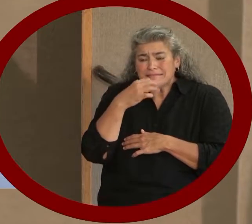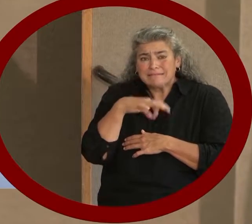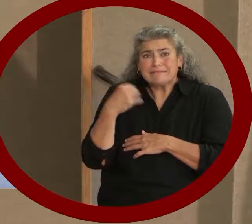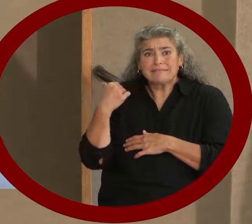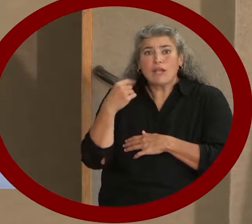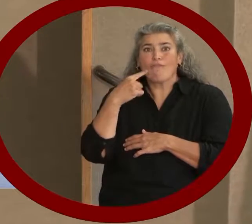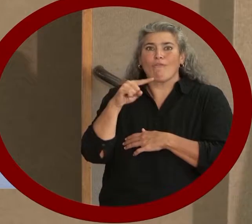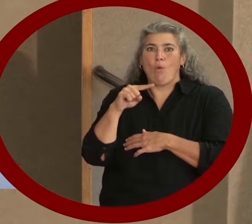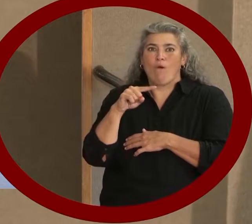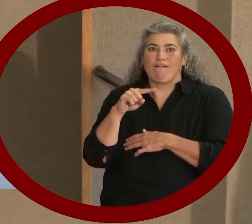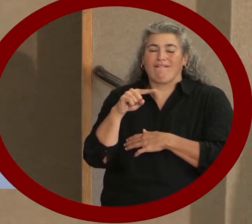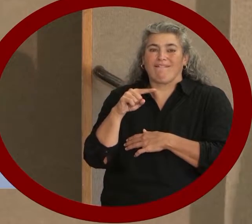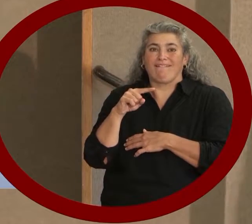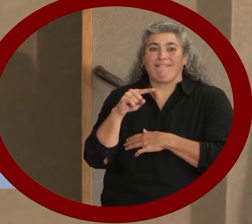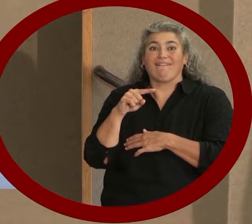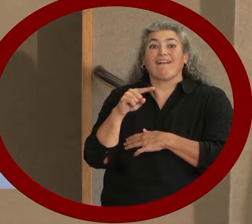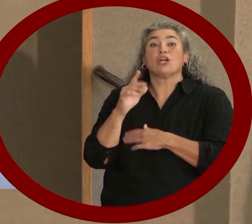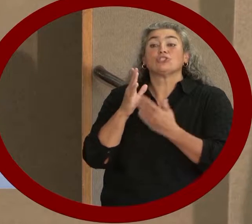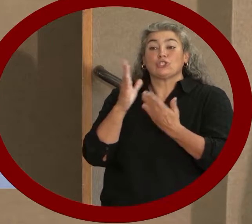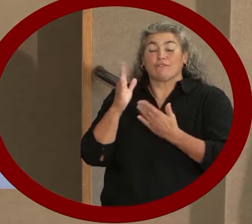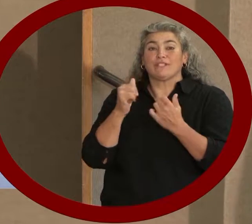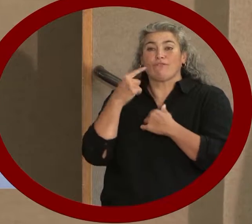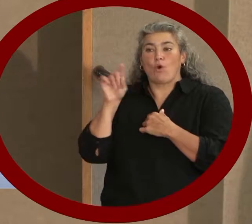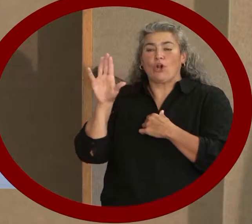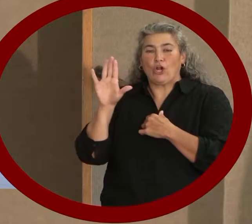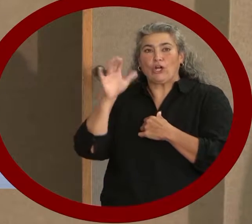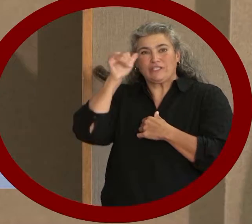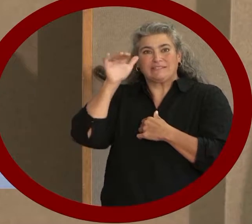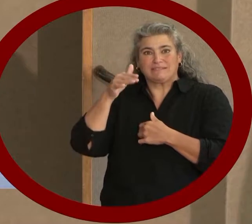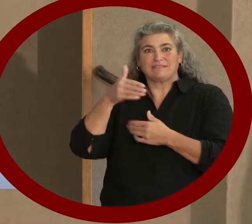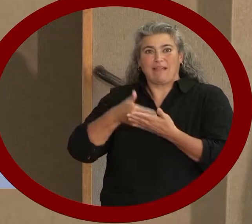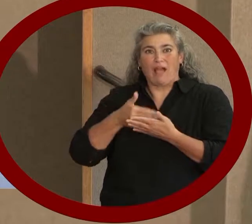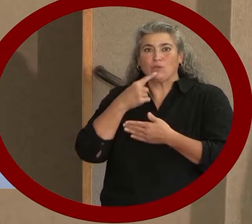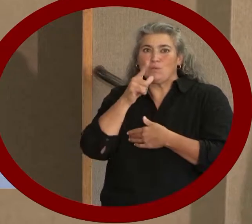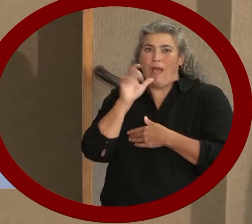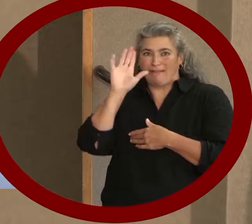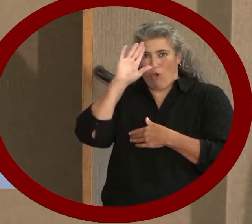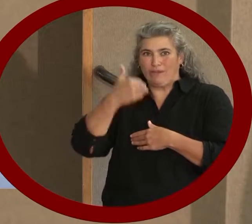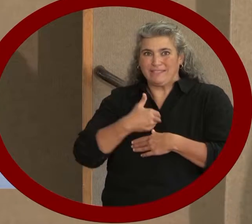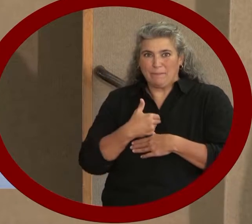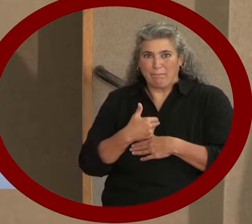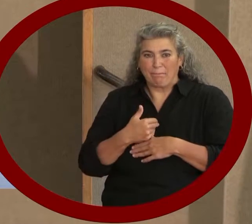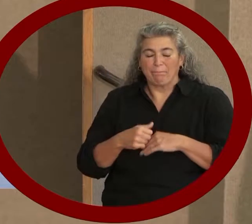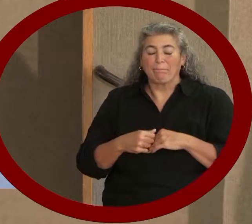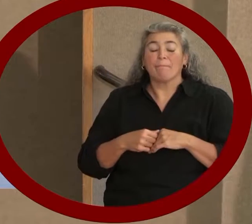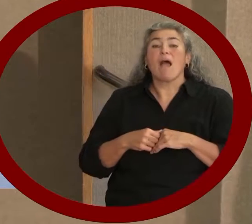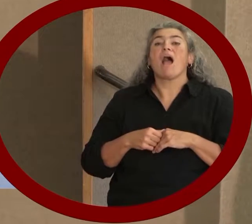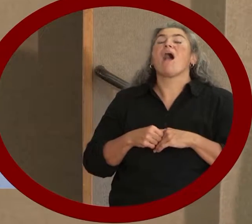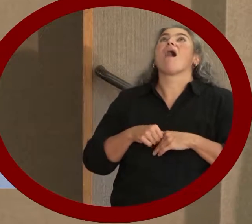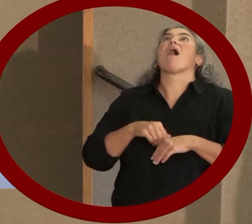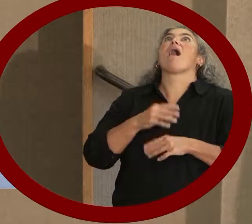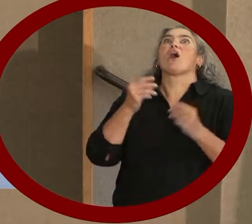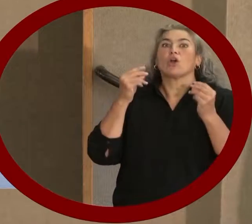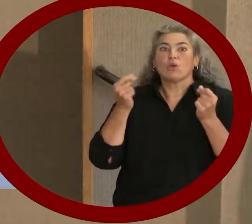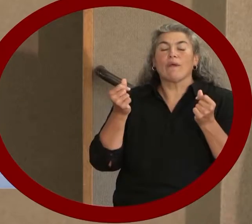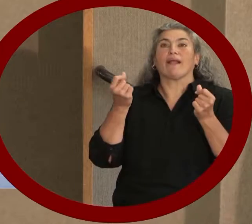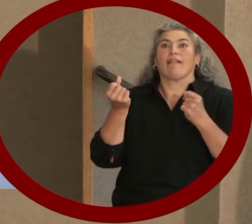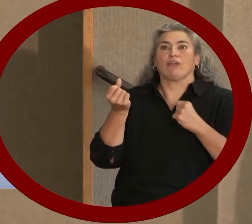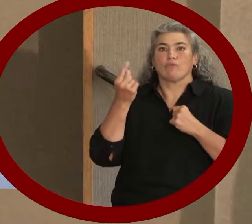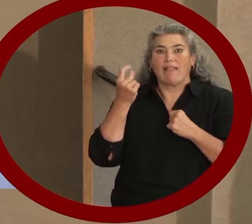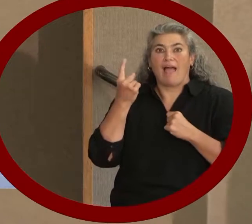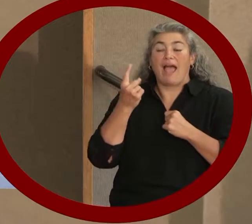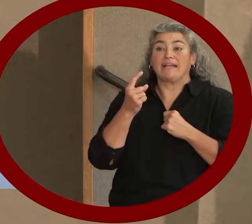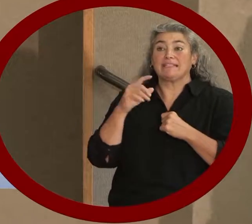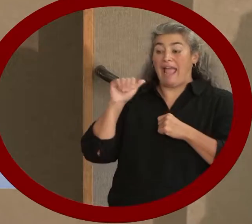services for her son, who has autism. Quickly, she realized that benefits of the ABA